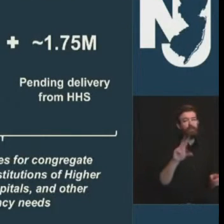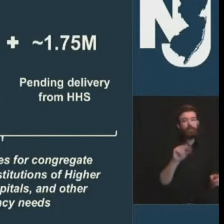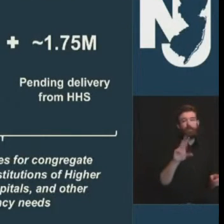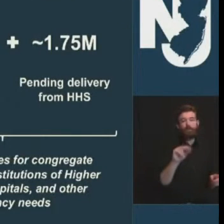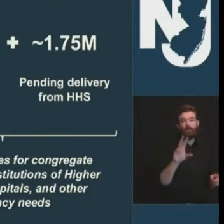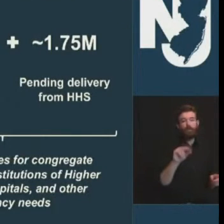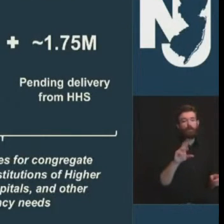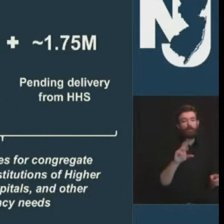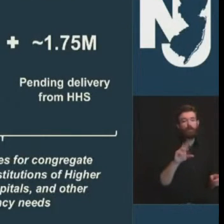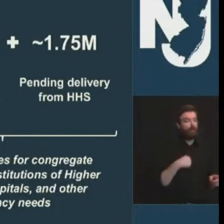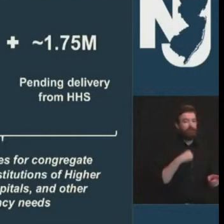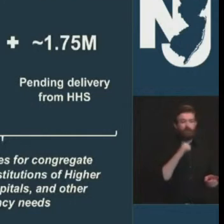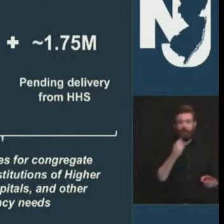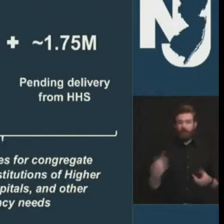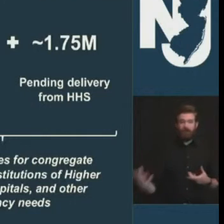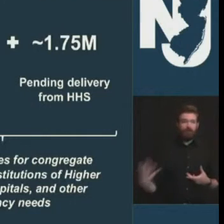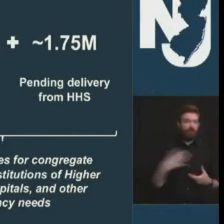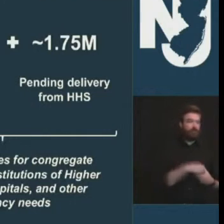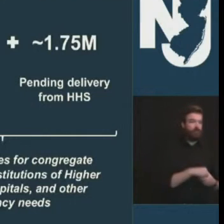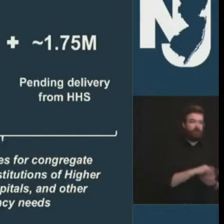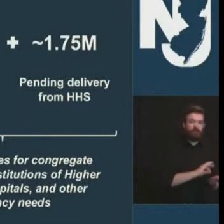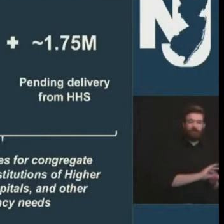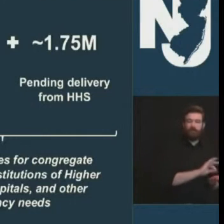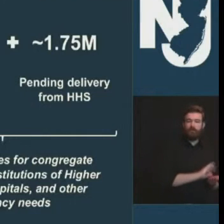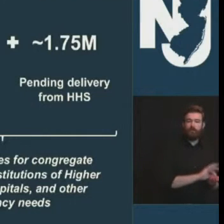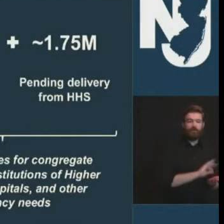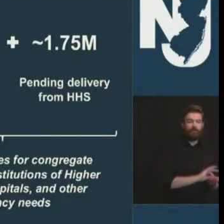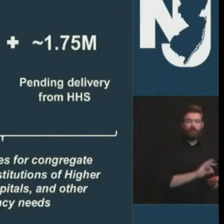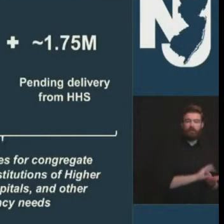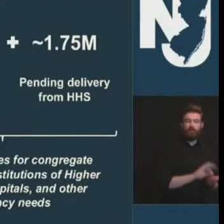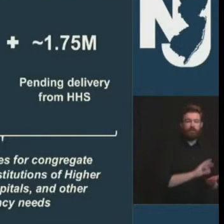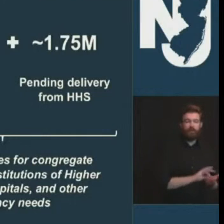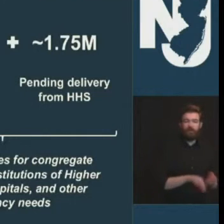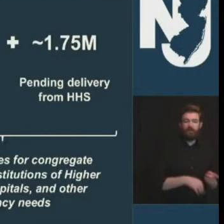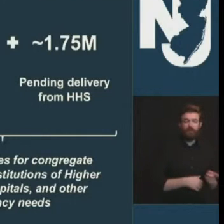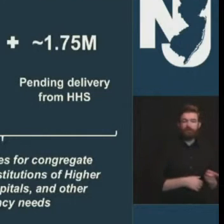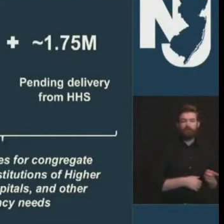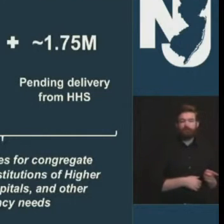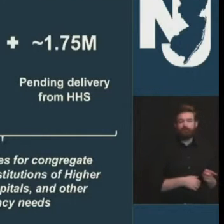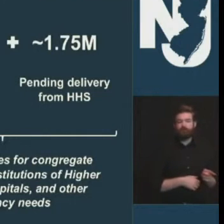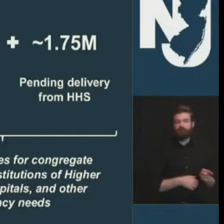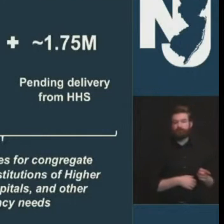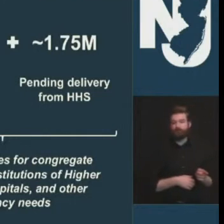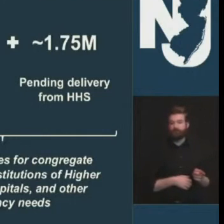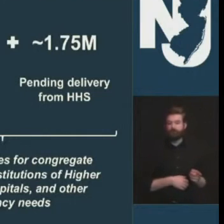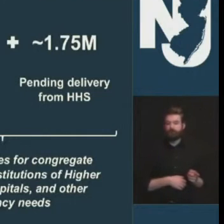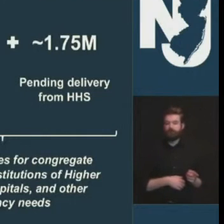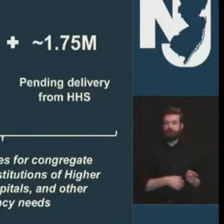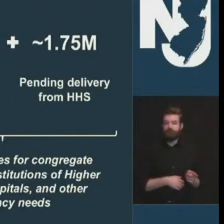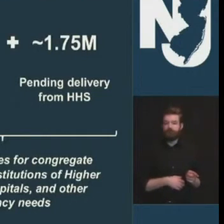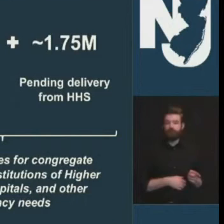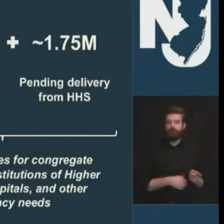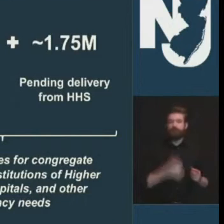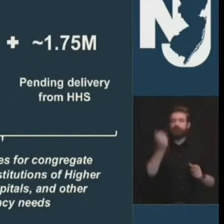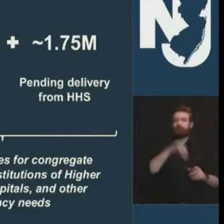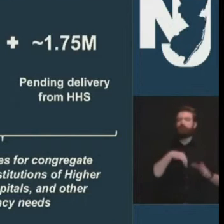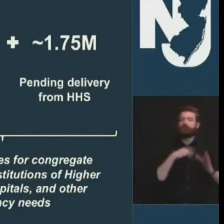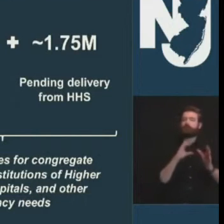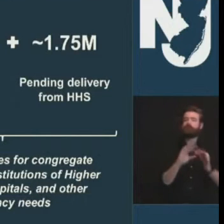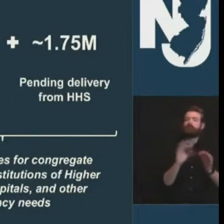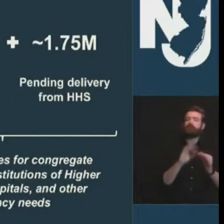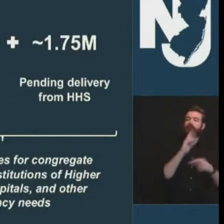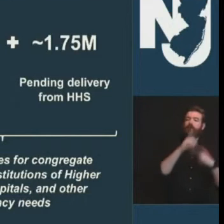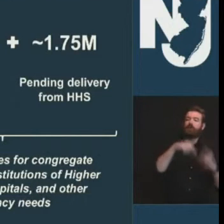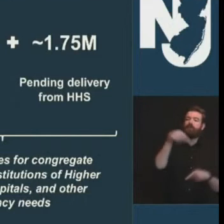that the q health tests that we referred to i guess earlier in the week they're coming i hope within the next week or so they in fact